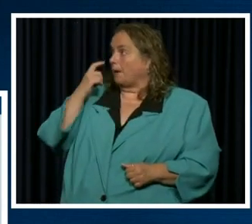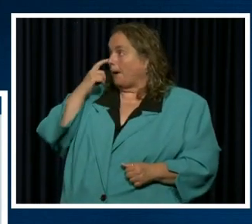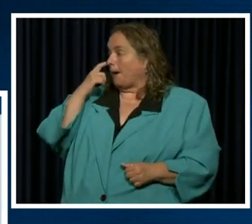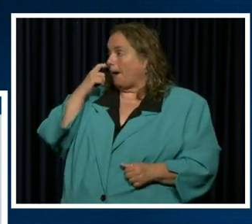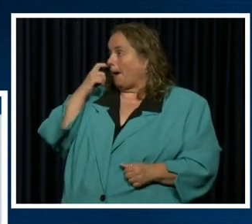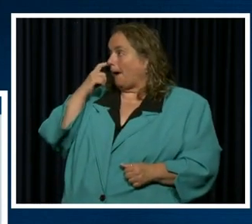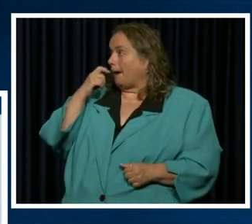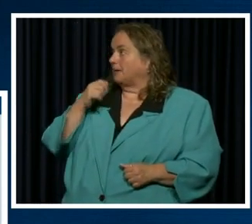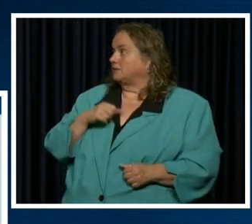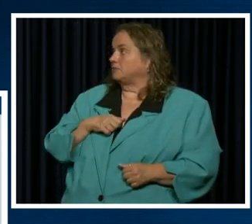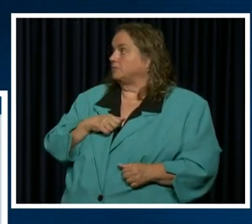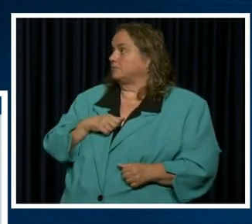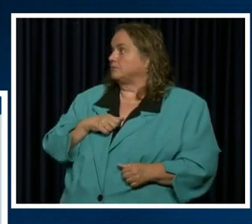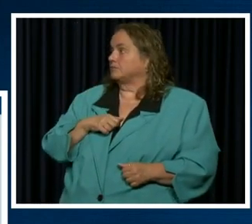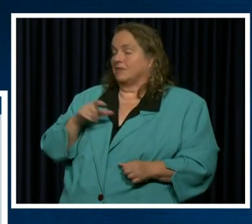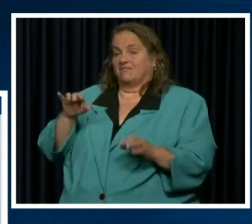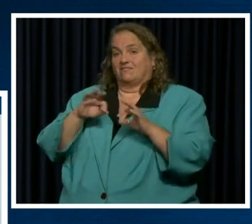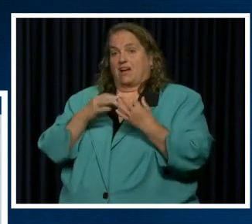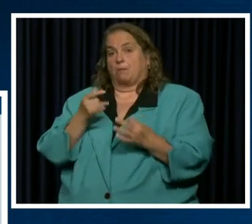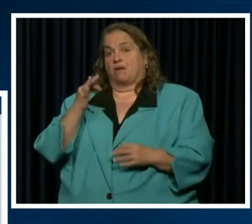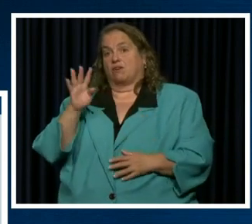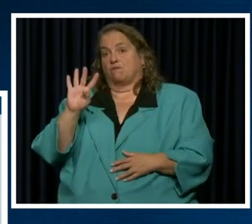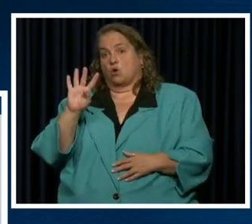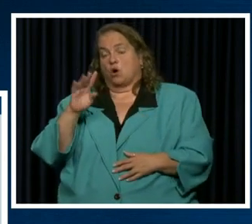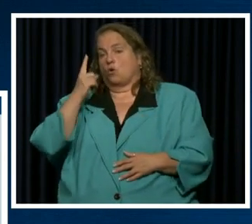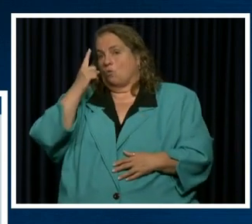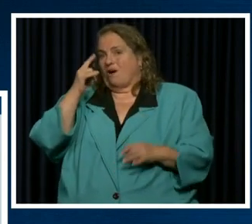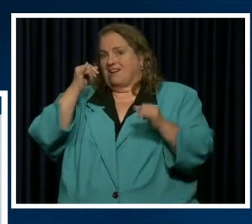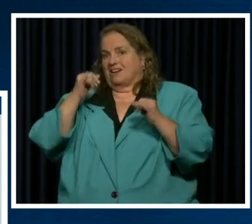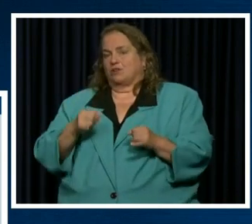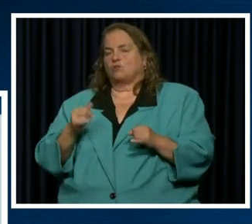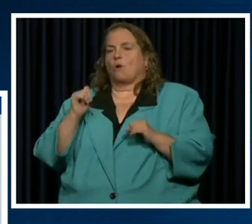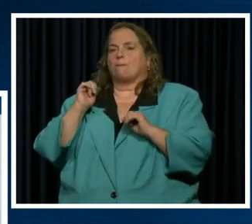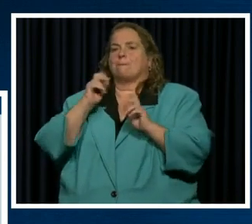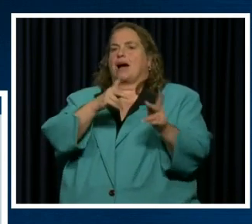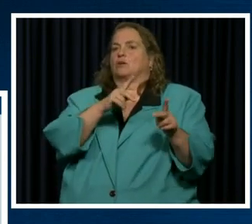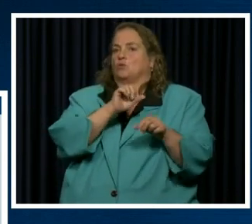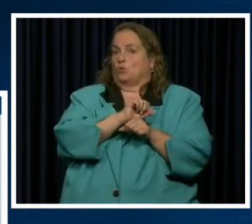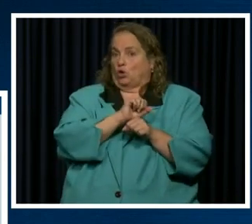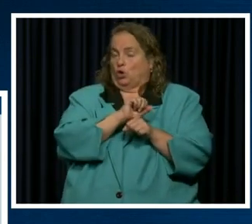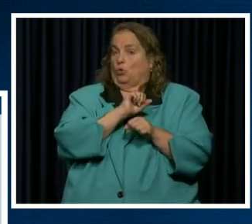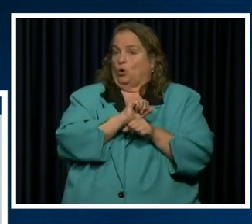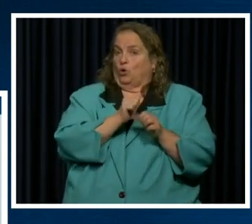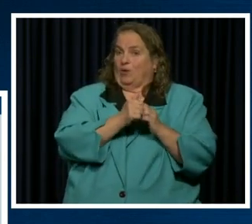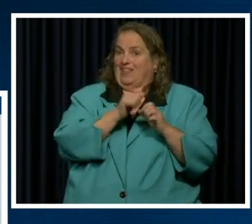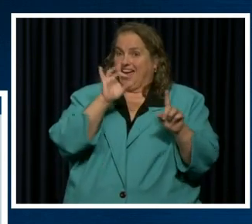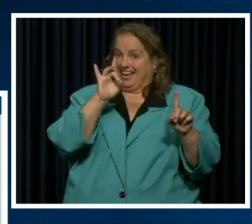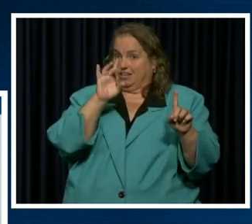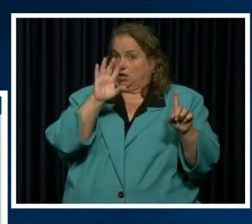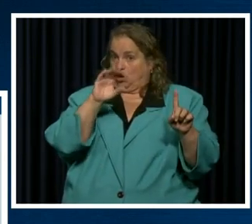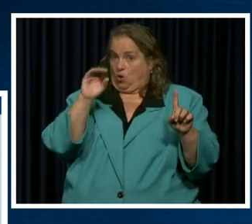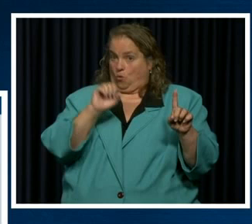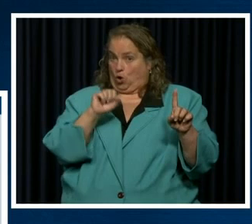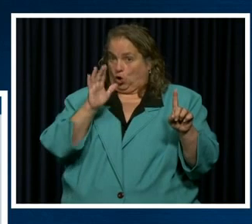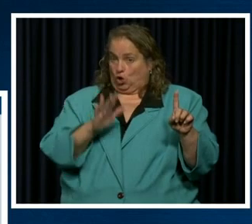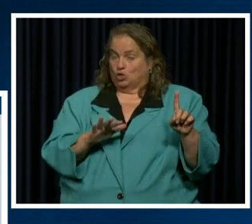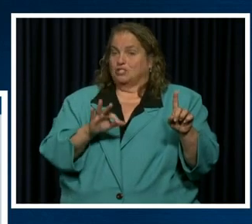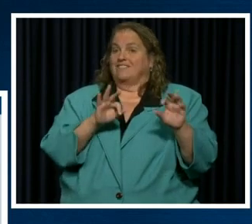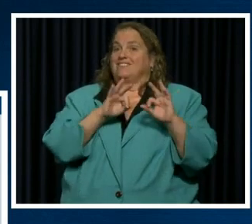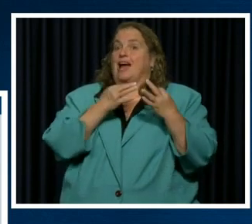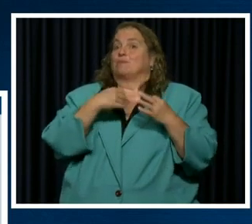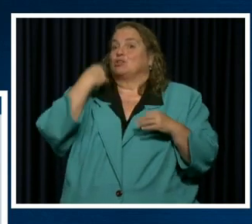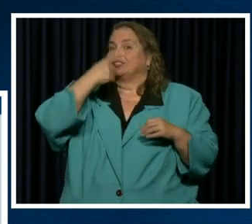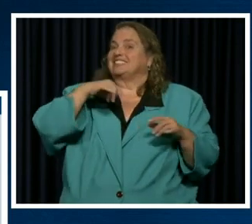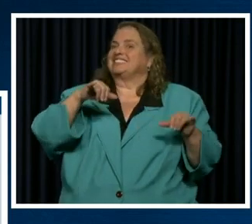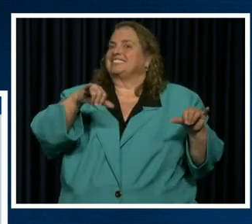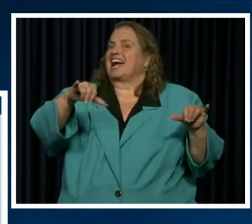um, I think a family of four, one individual goes back to work and is working with eight coworkers and all their families look the